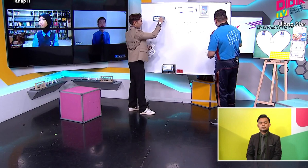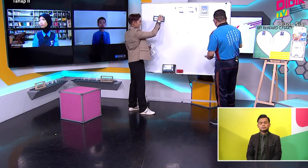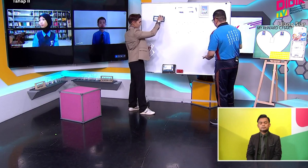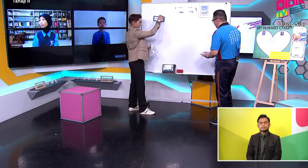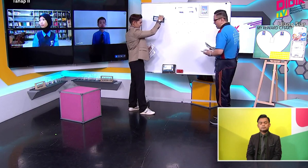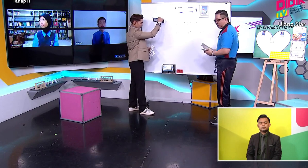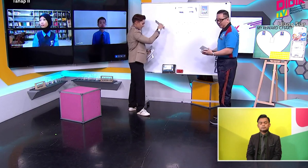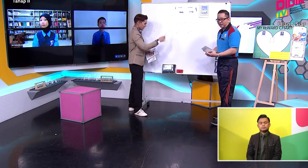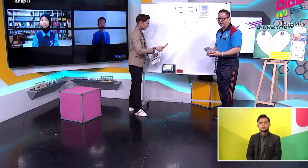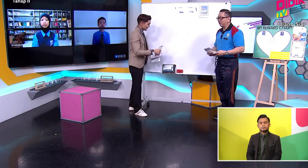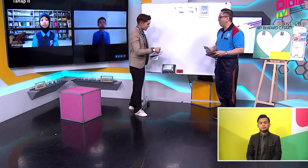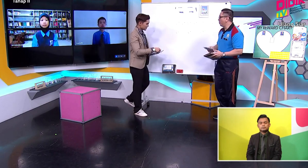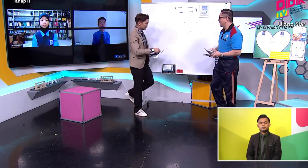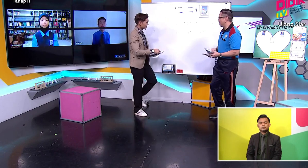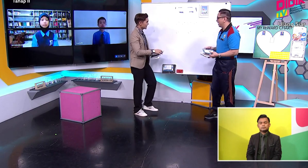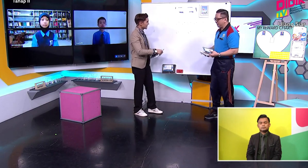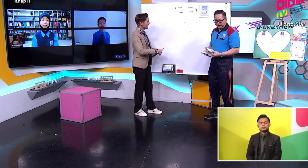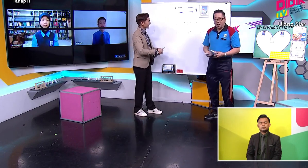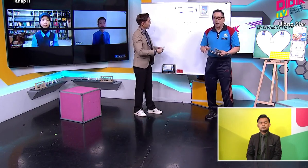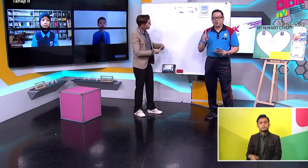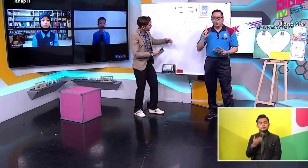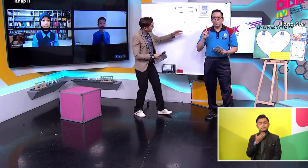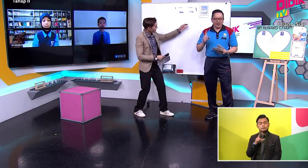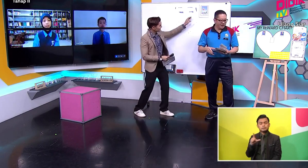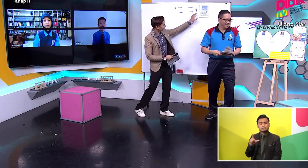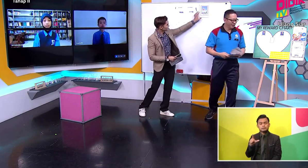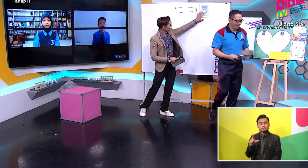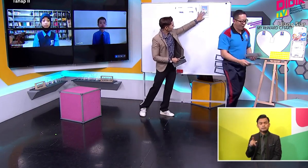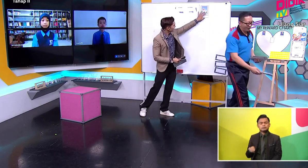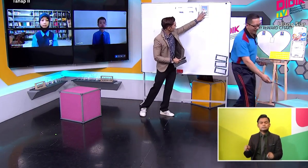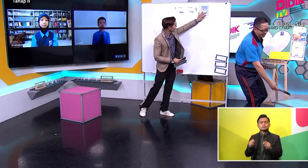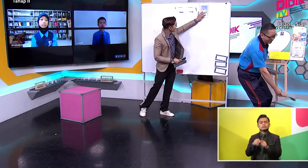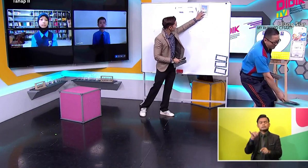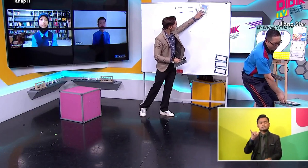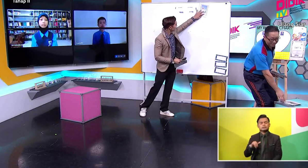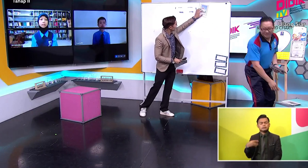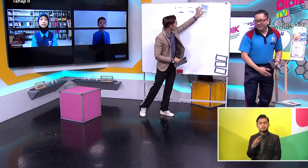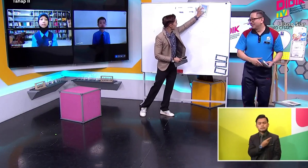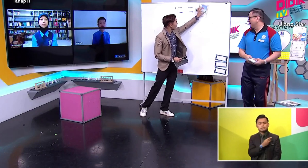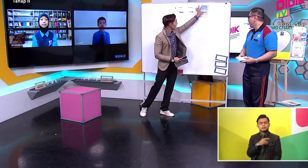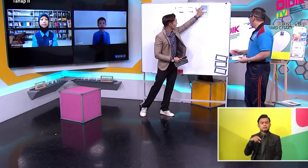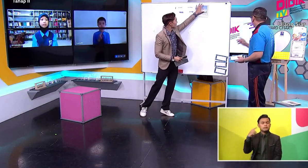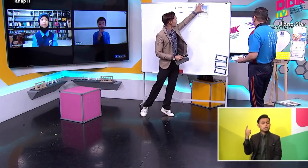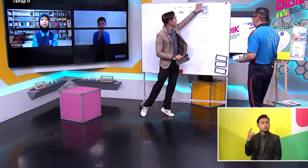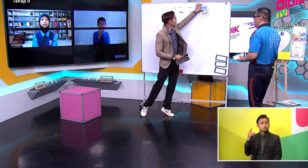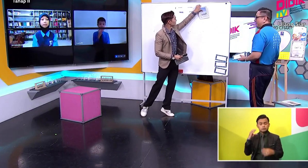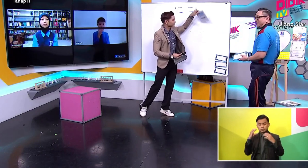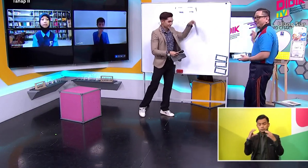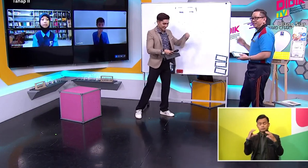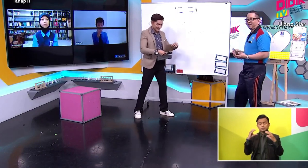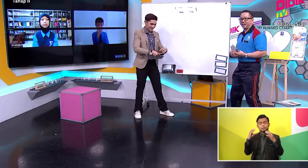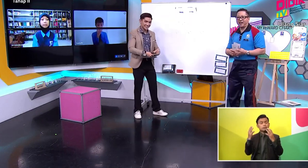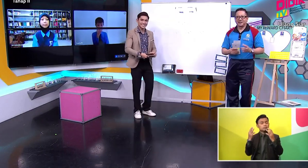And Like we always say No pain No gain You want rewards?